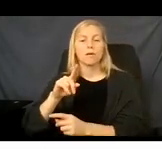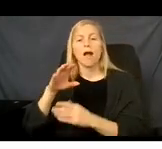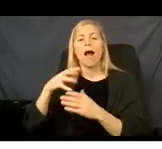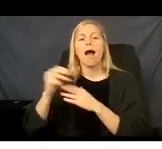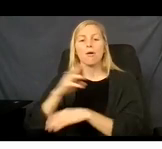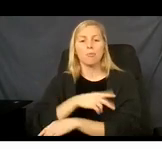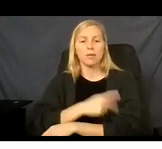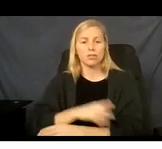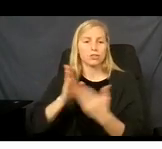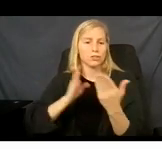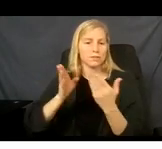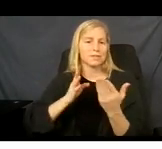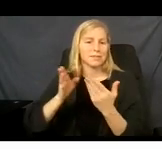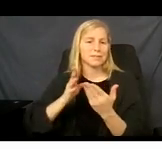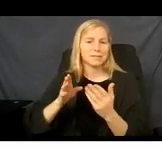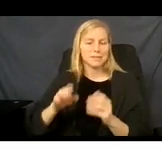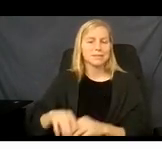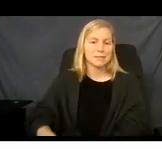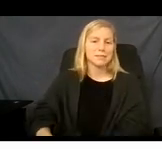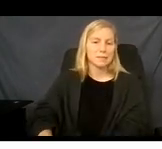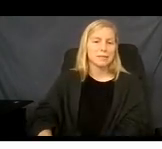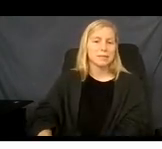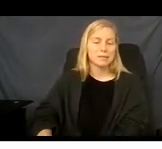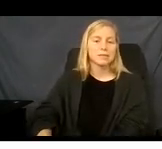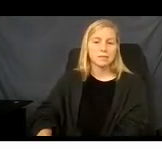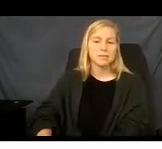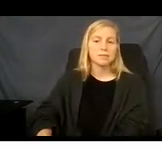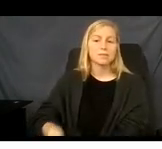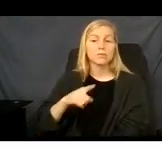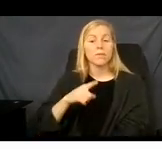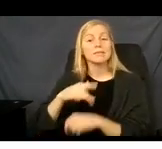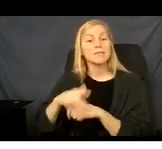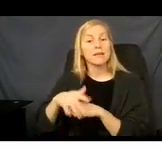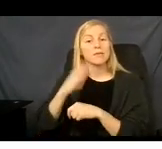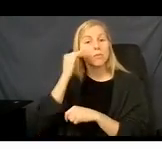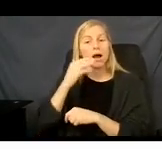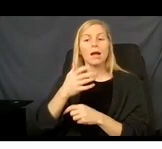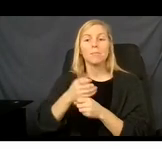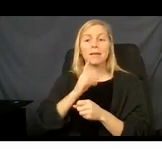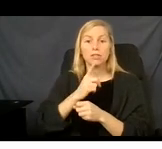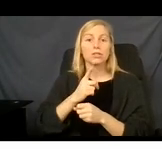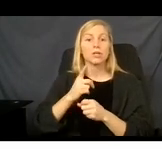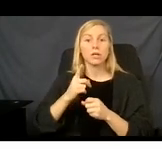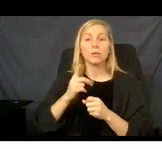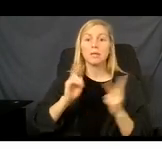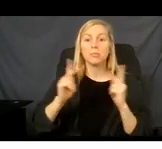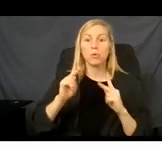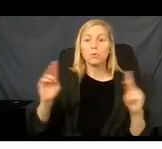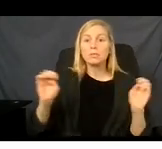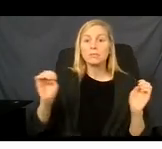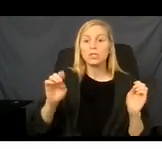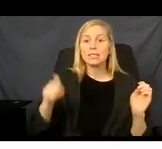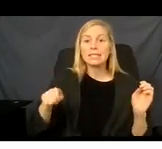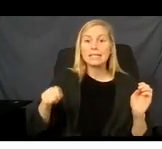eligibility. This is made available to ensure that people in dear need are able to access